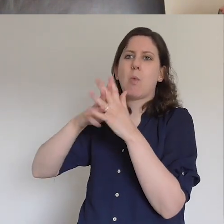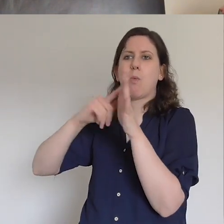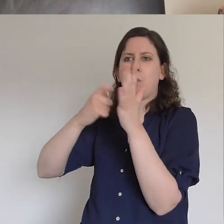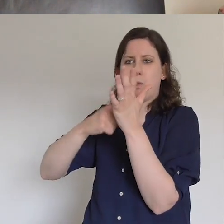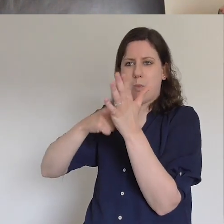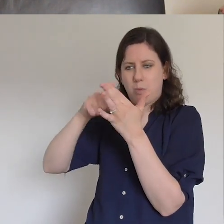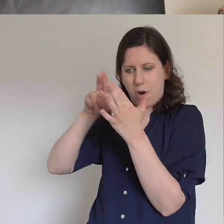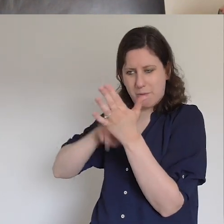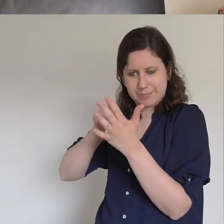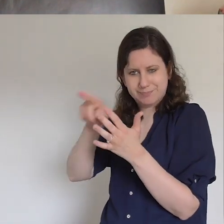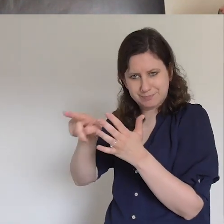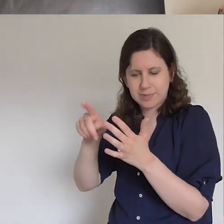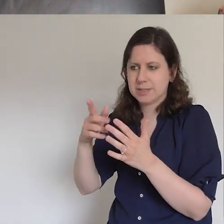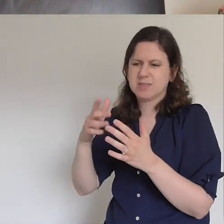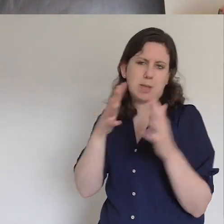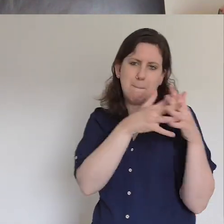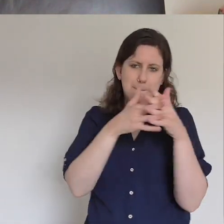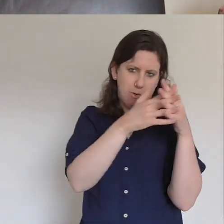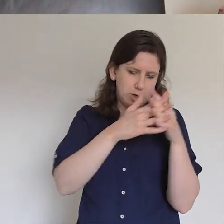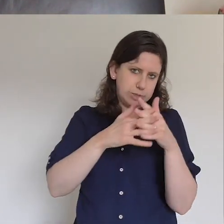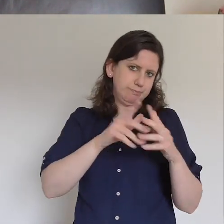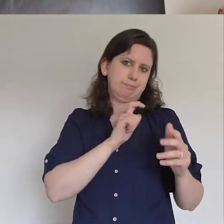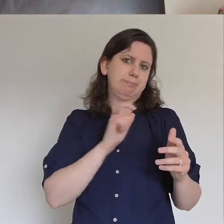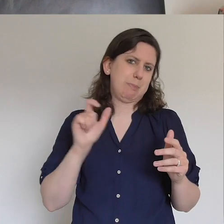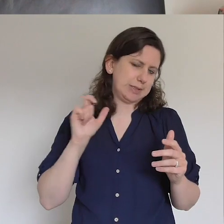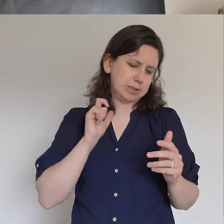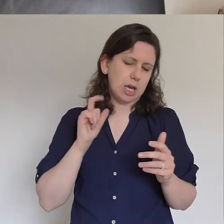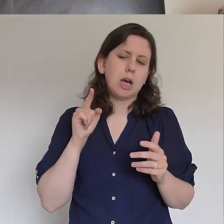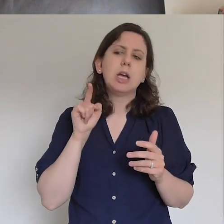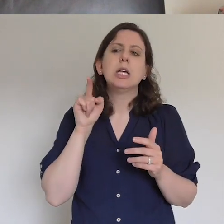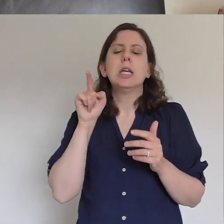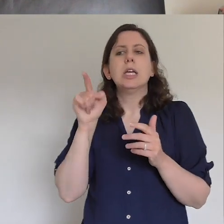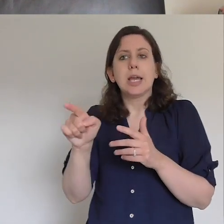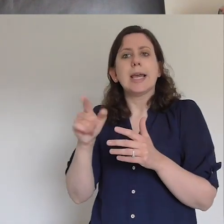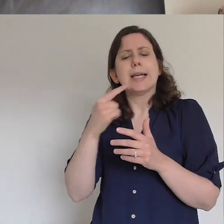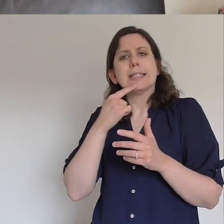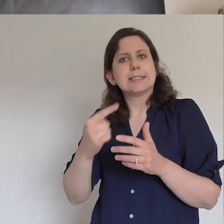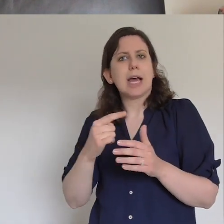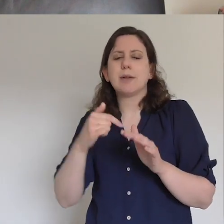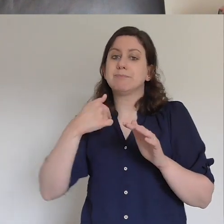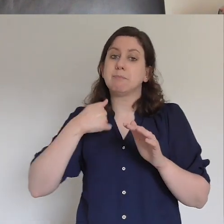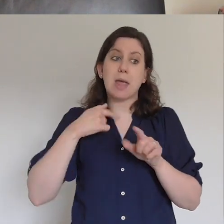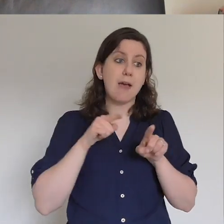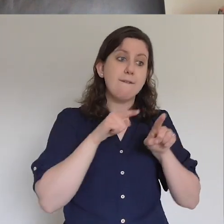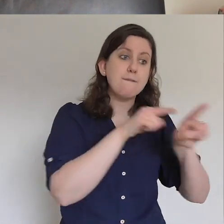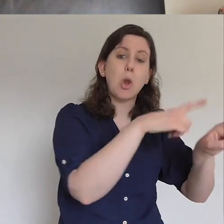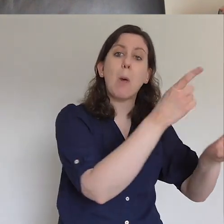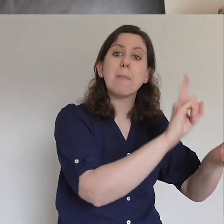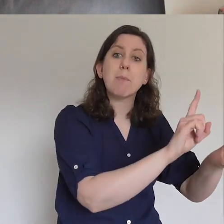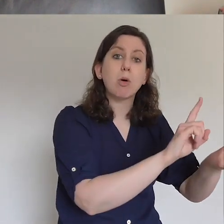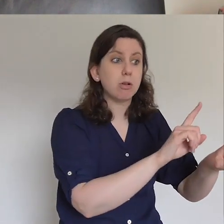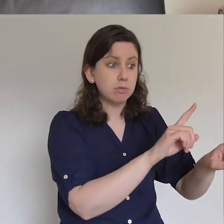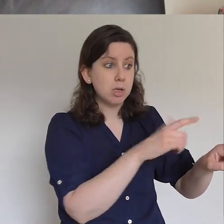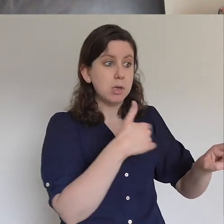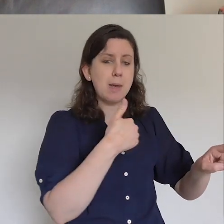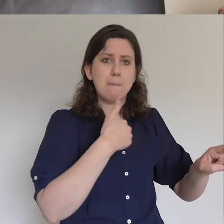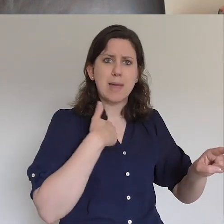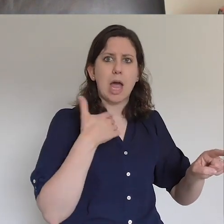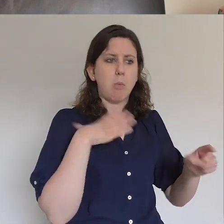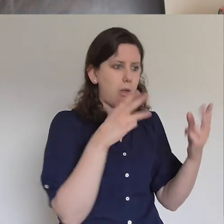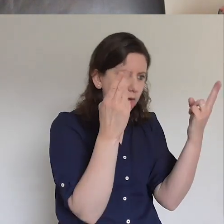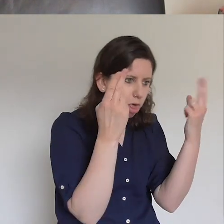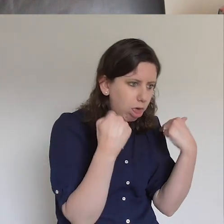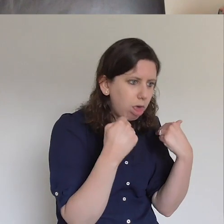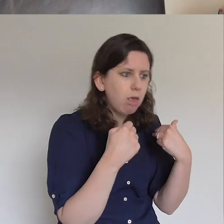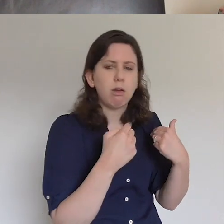baptising his culture, for not accepting some of the morals of the culture and not just going with the flow, for making himself unpopular by standing against things. Yeah.